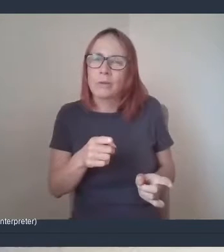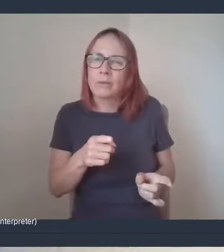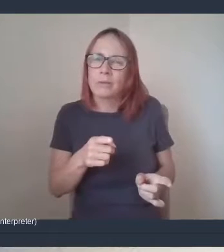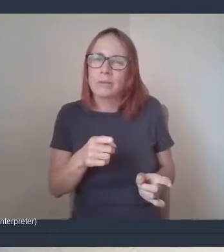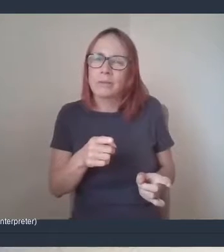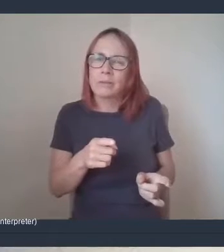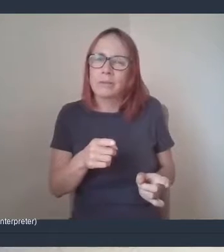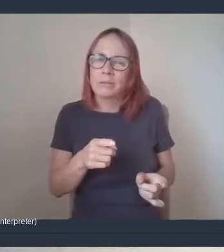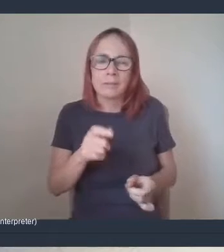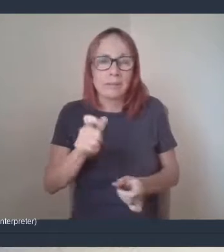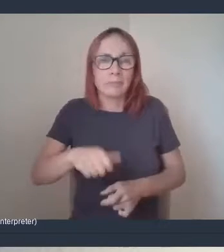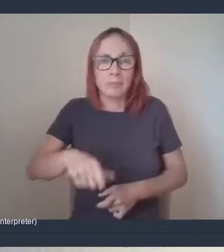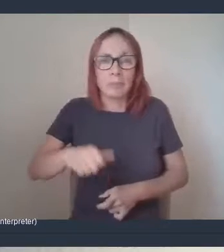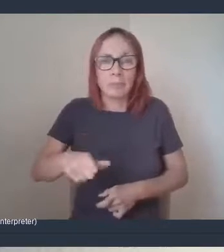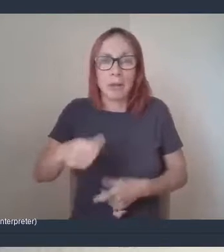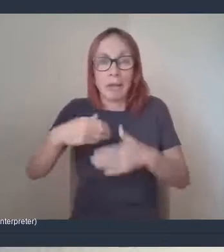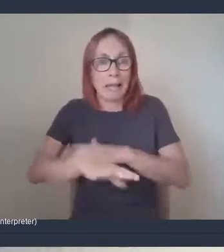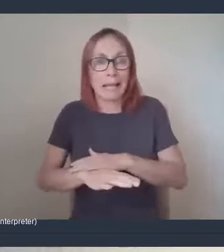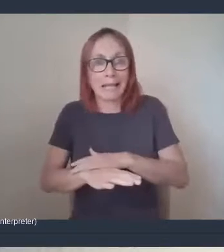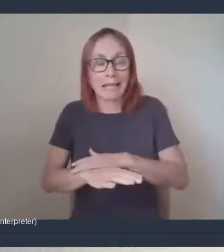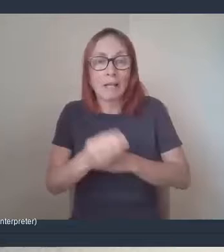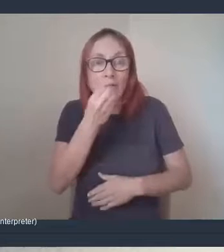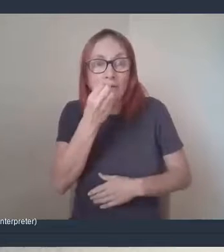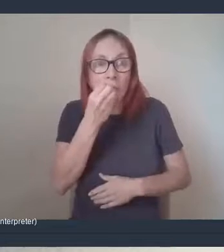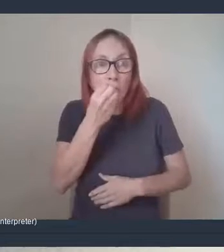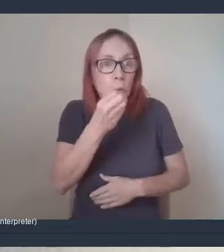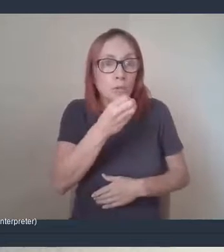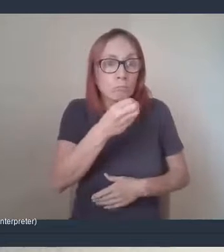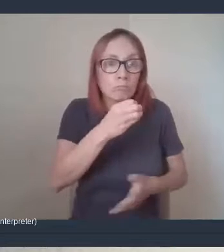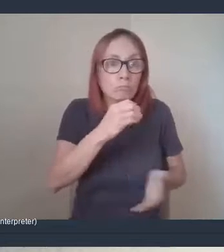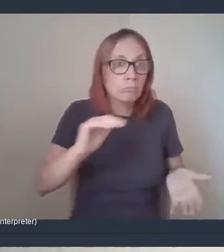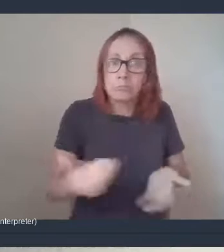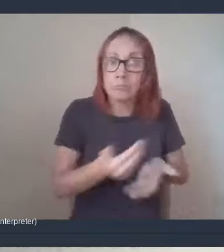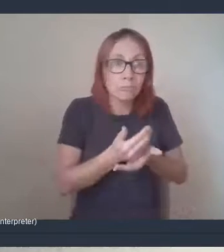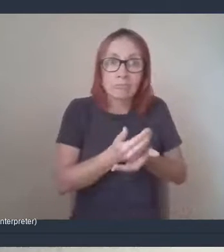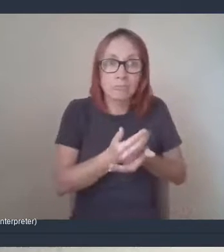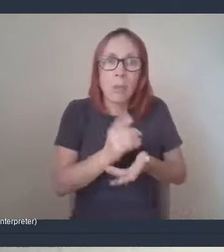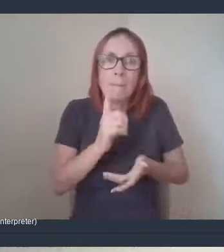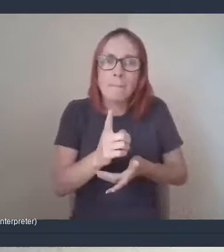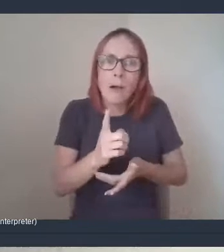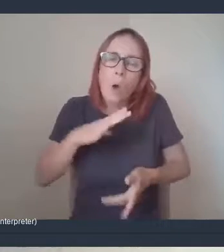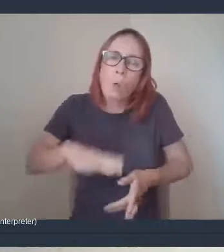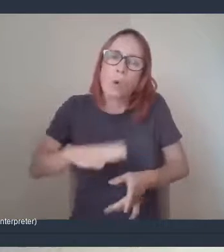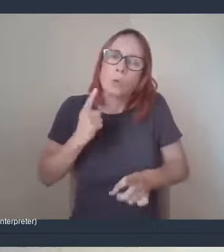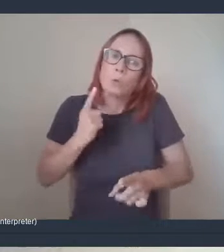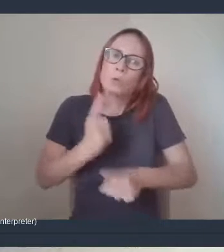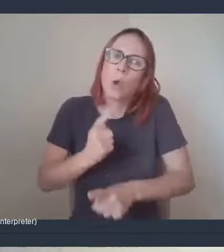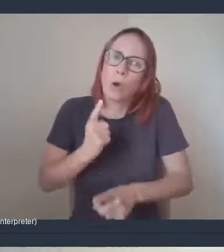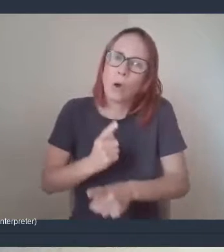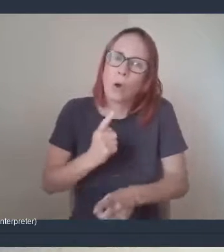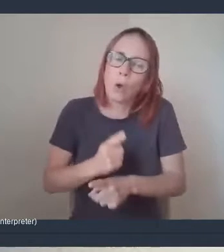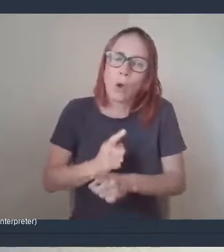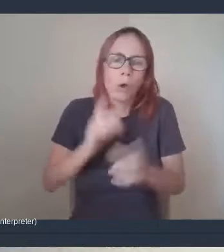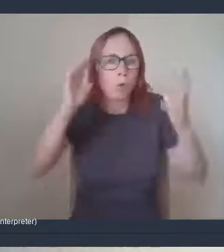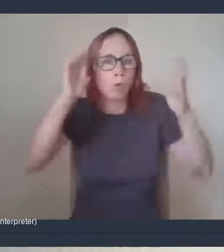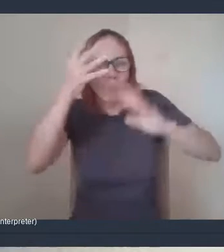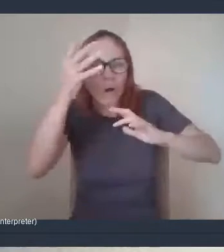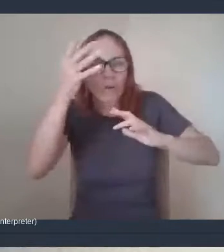popped in and not taken anything, but just offloaded their problems and their worries with us over Covid and whatnot.